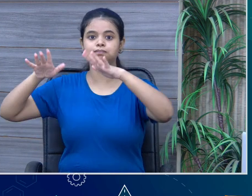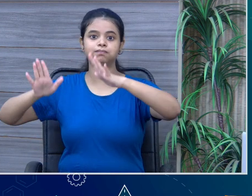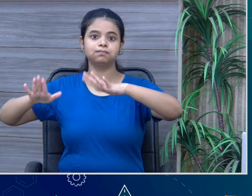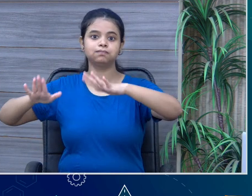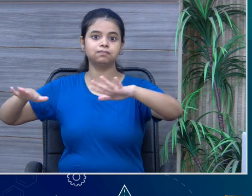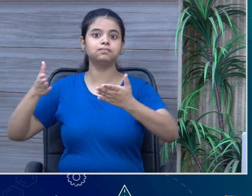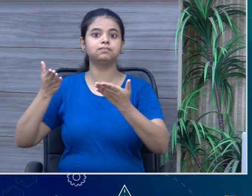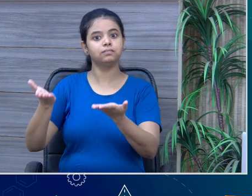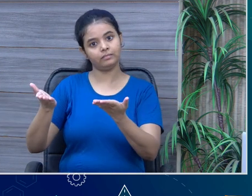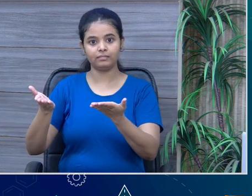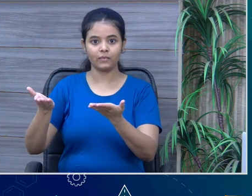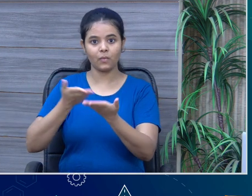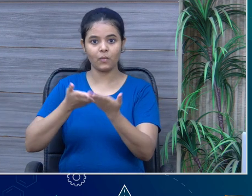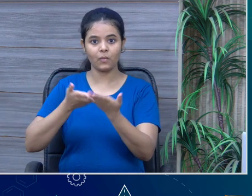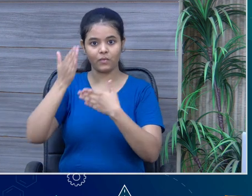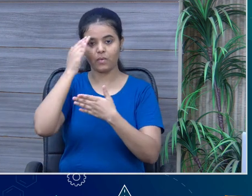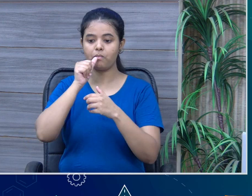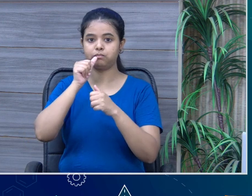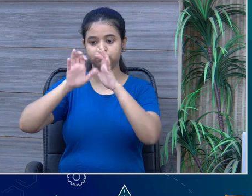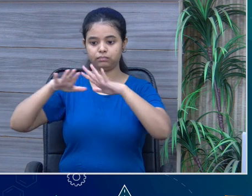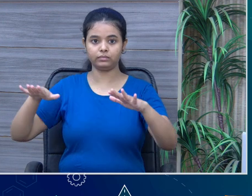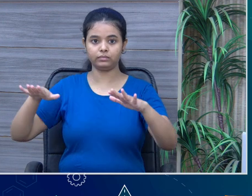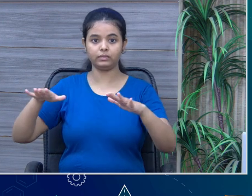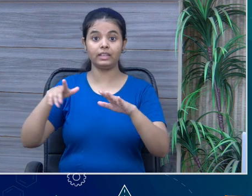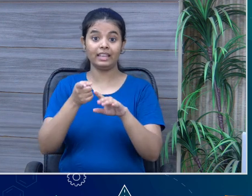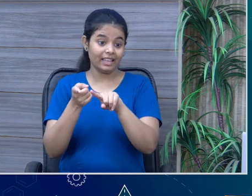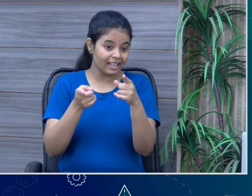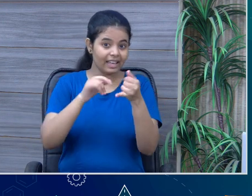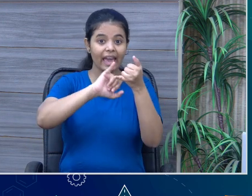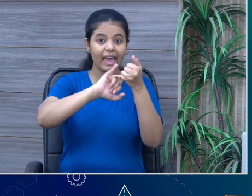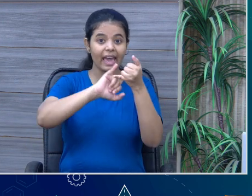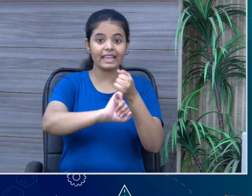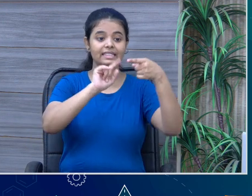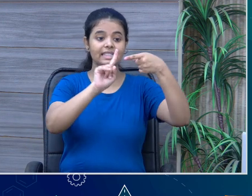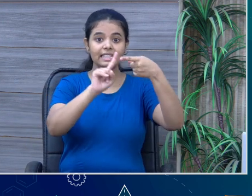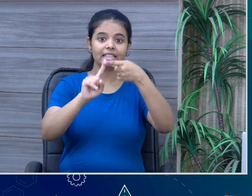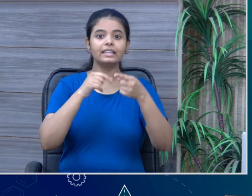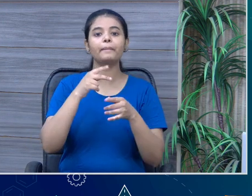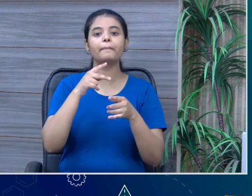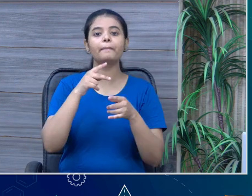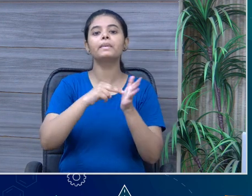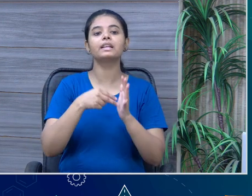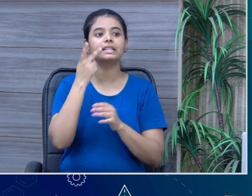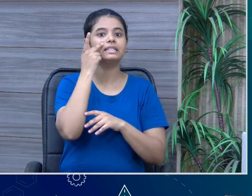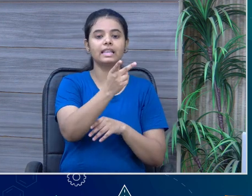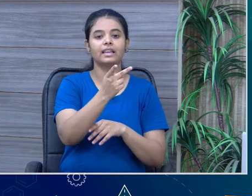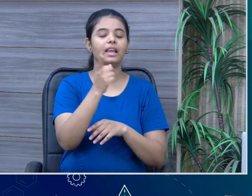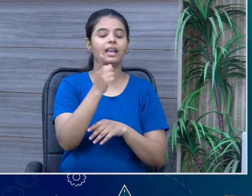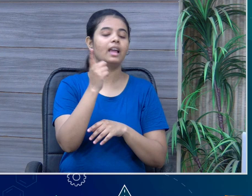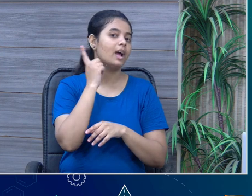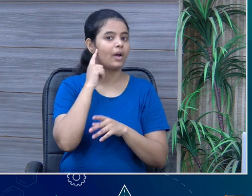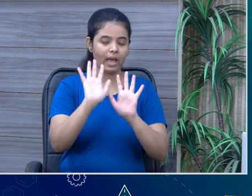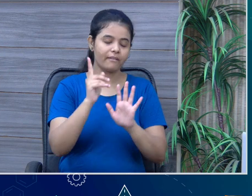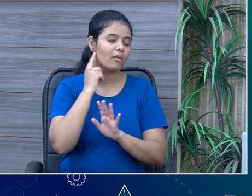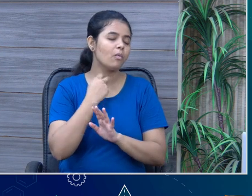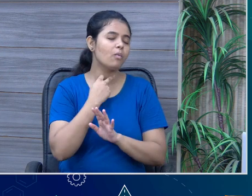which we call a very big beach and S-E-E is to see. So, they are the homophones. They are